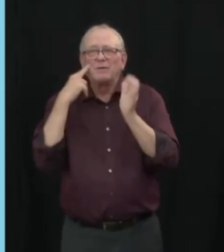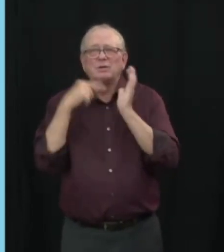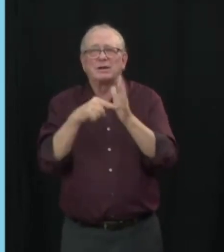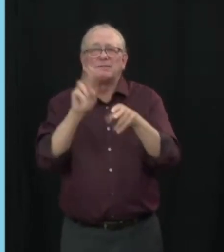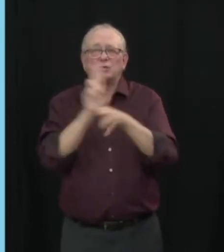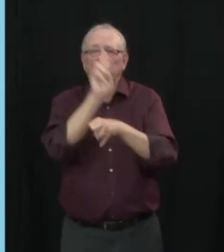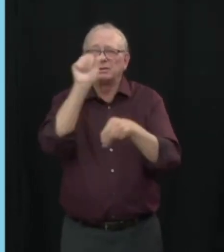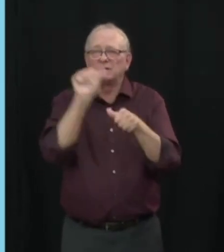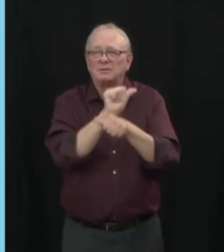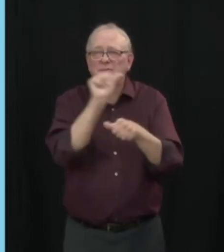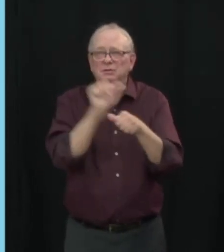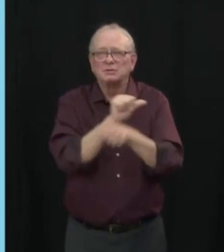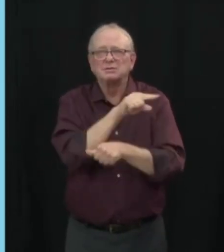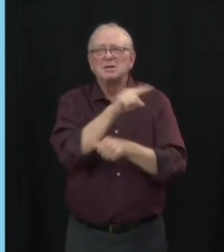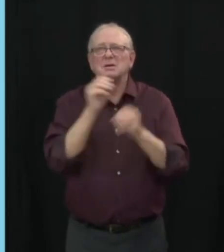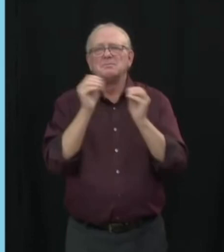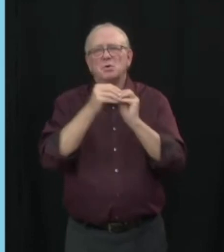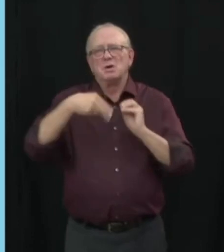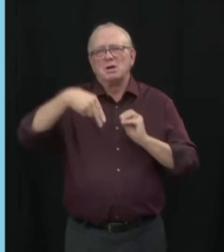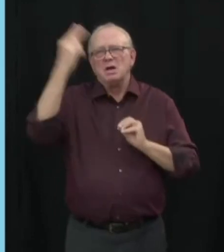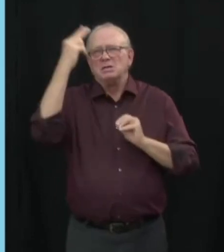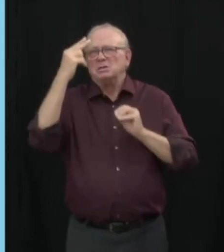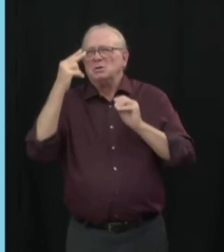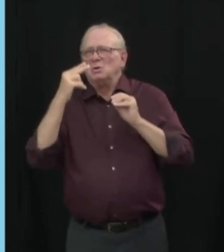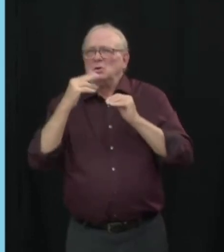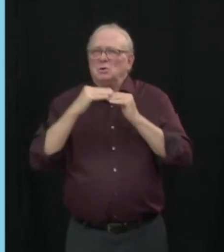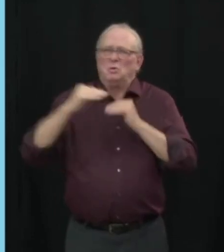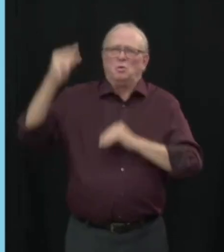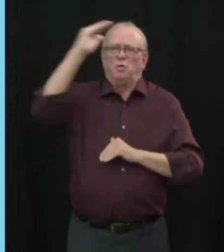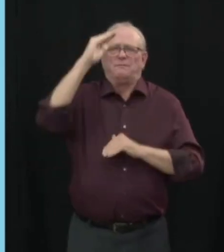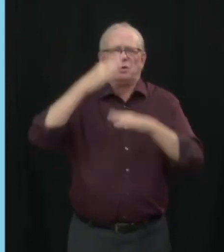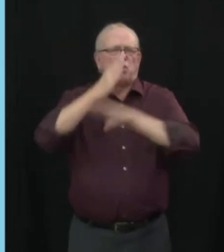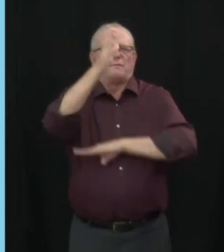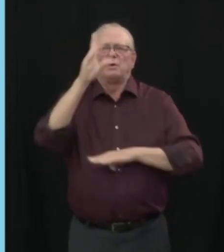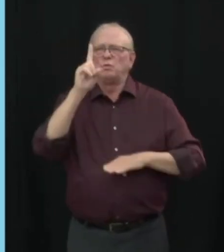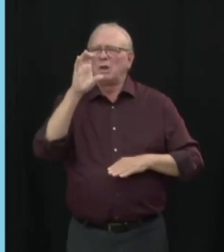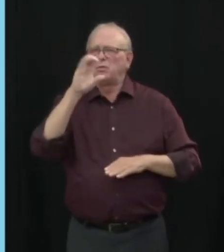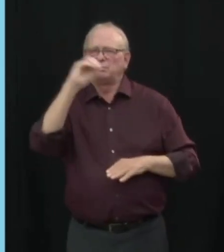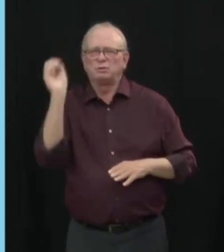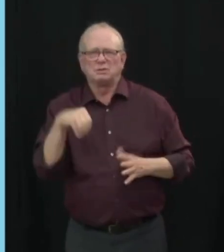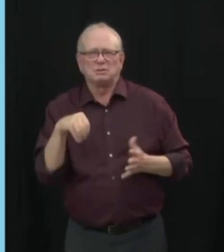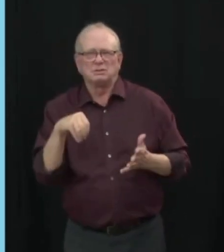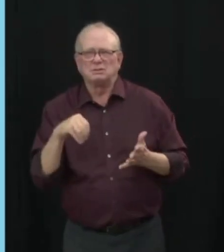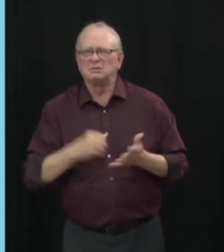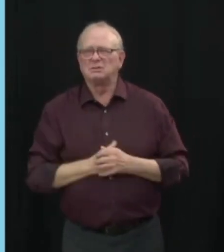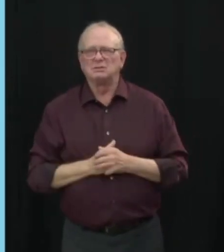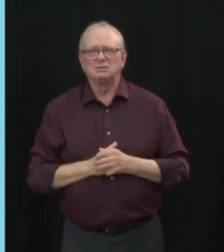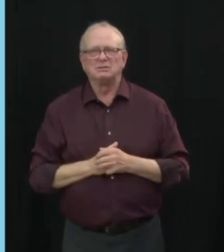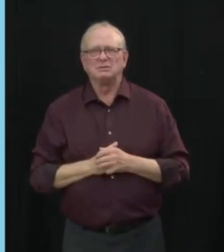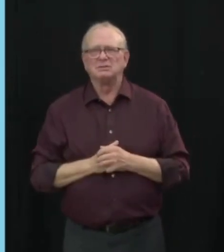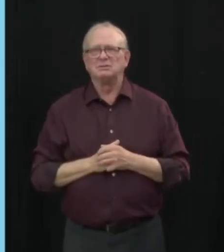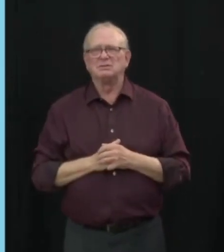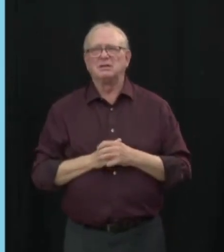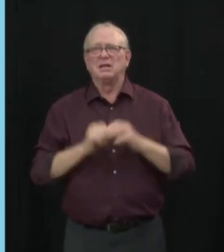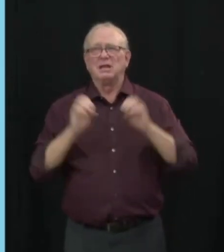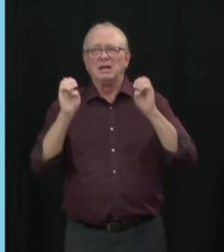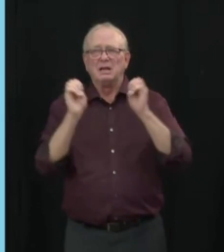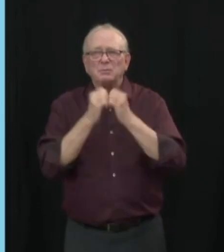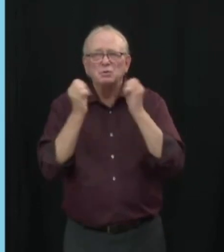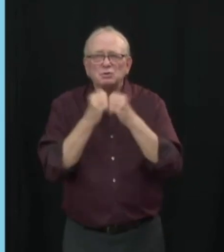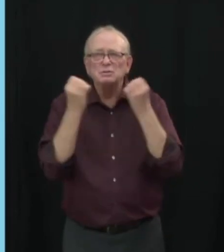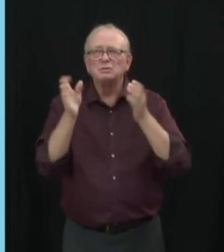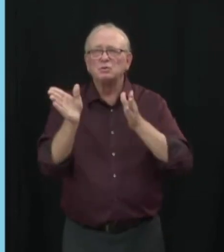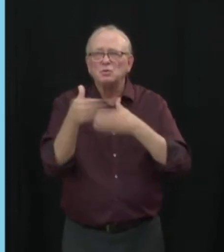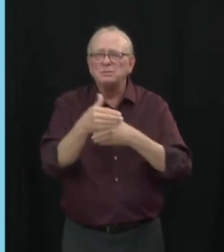higher than normal, 100%, over 100% capacity in terms of the emergency rooms, so